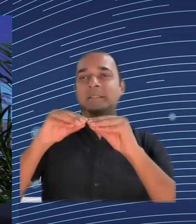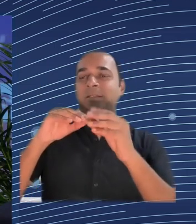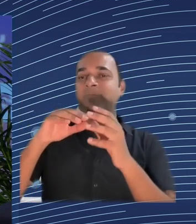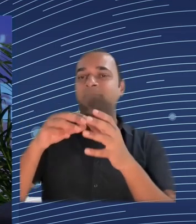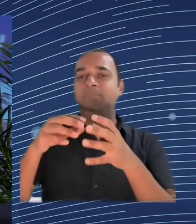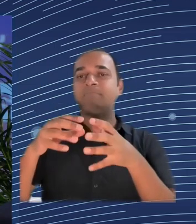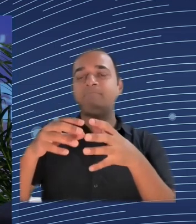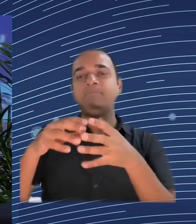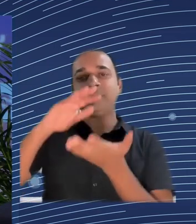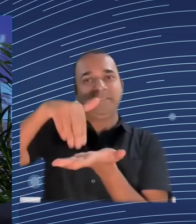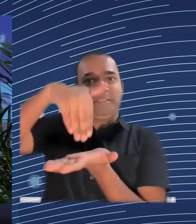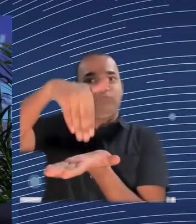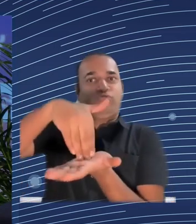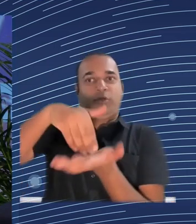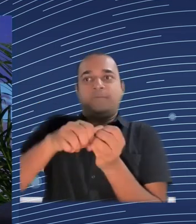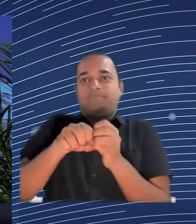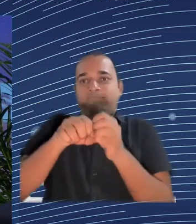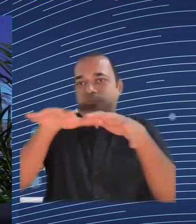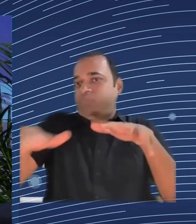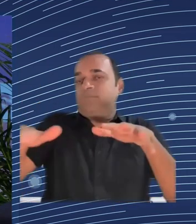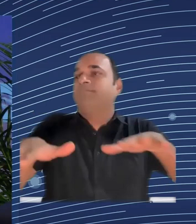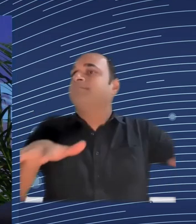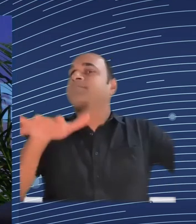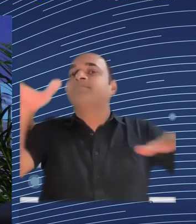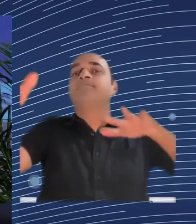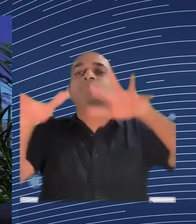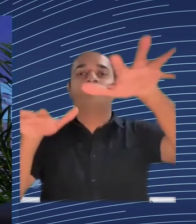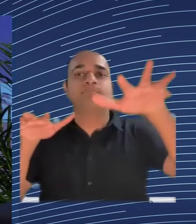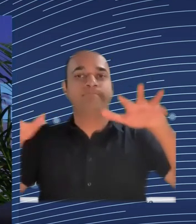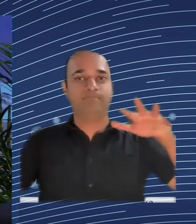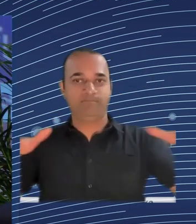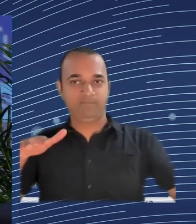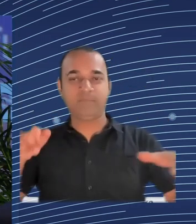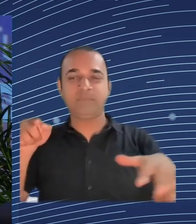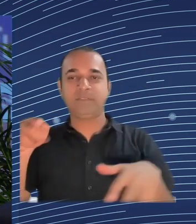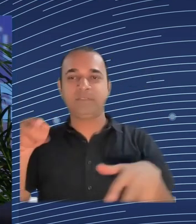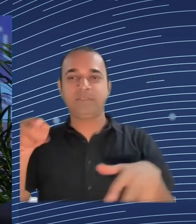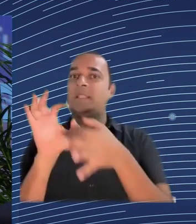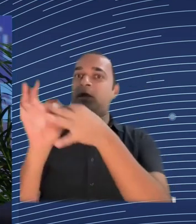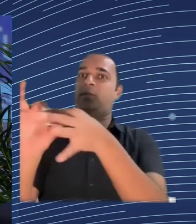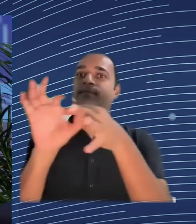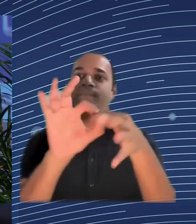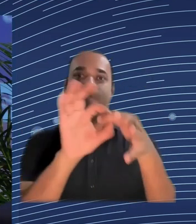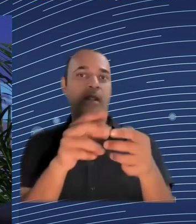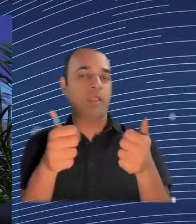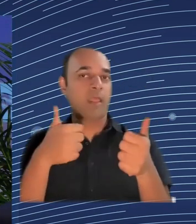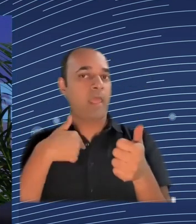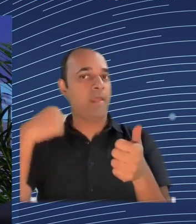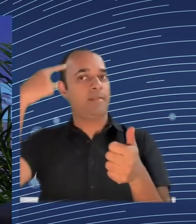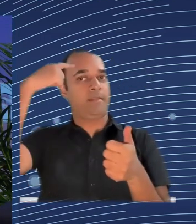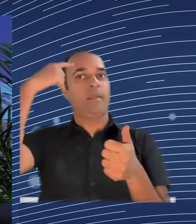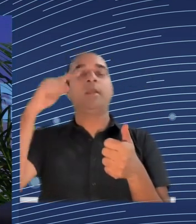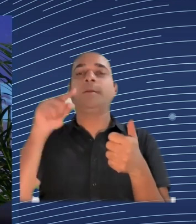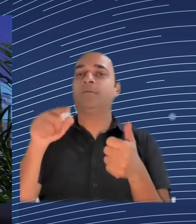been useful for us in designing programs that are better suitable for the needs of the regions, that might